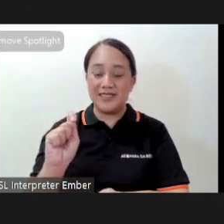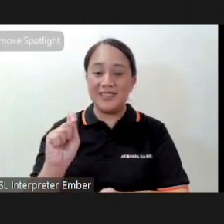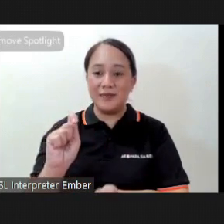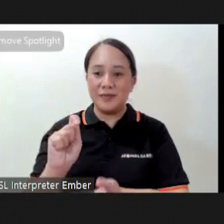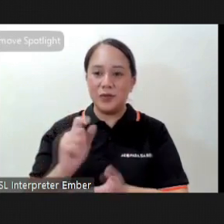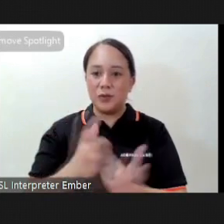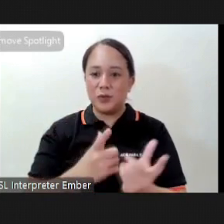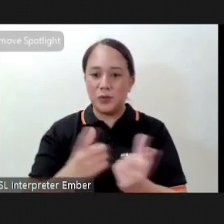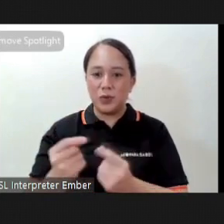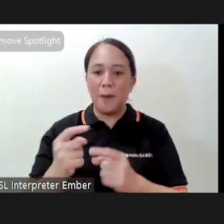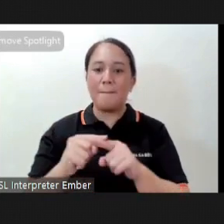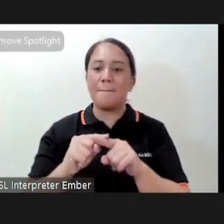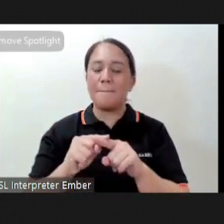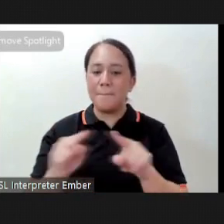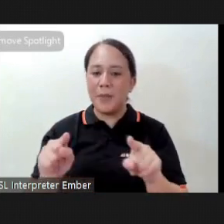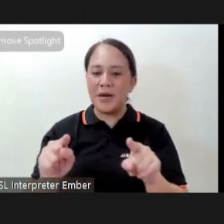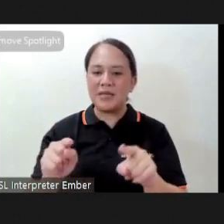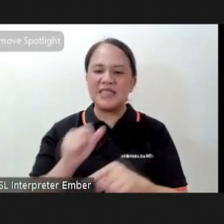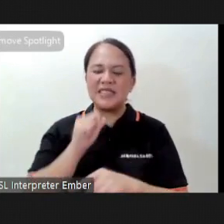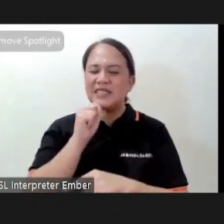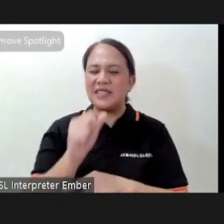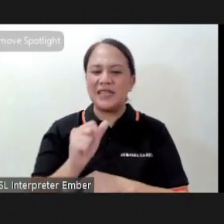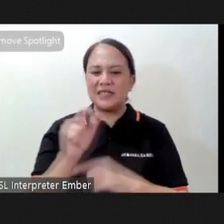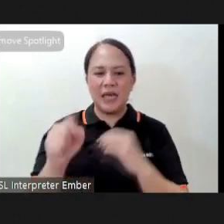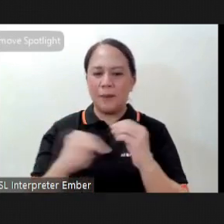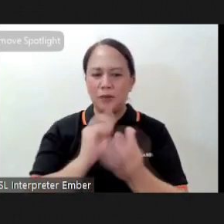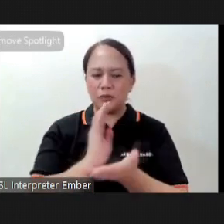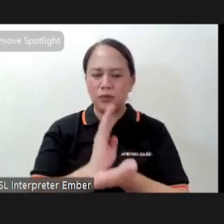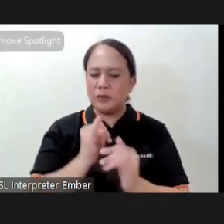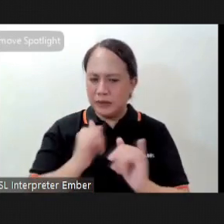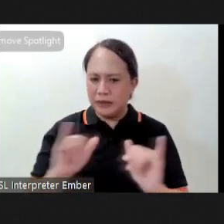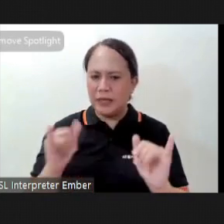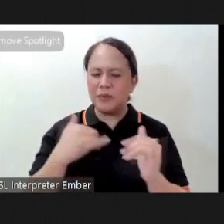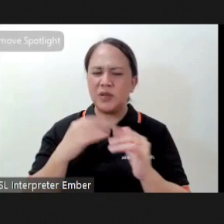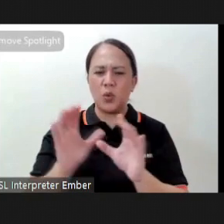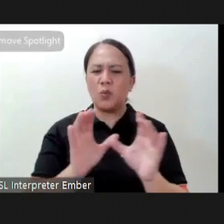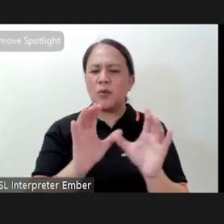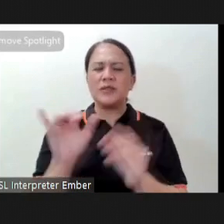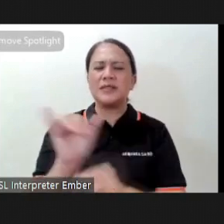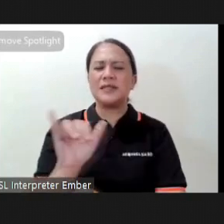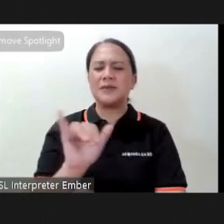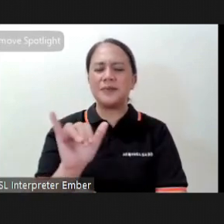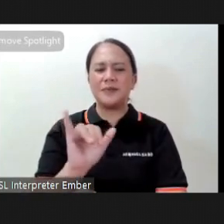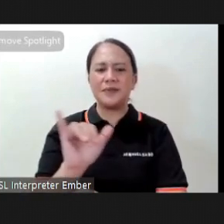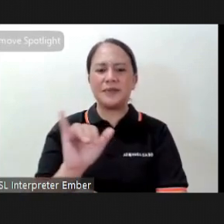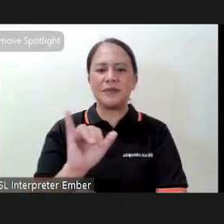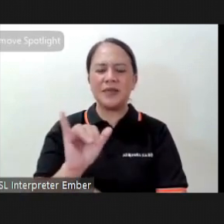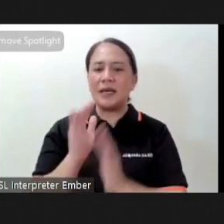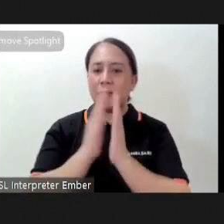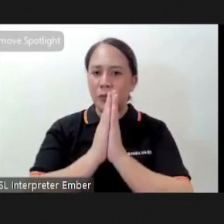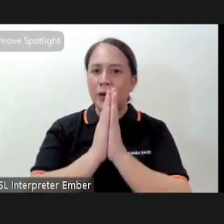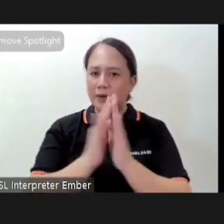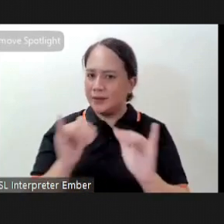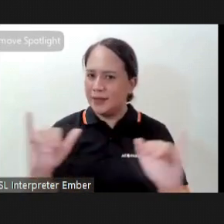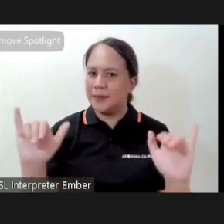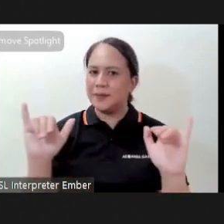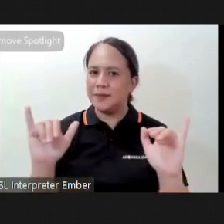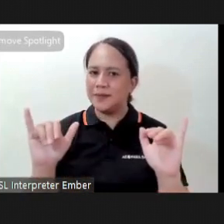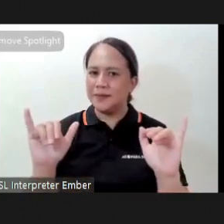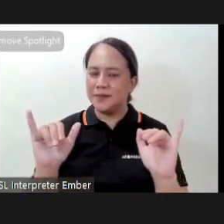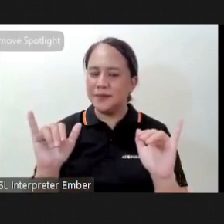but it's not really just Buddhist it's also common parang it's like prayer also there's